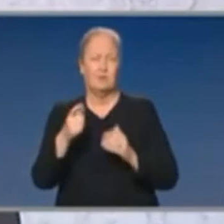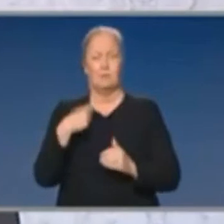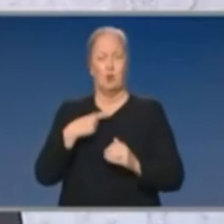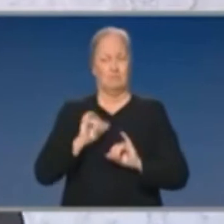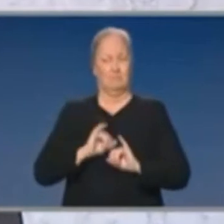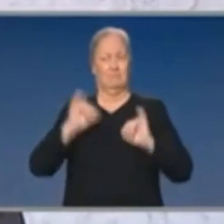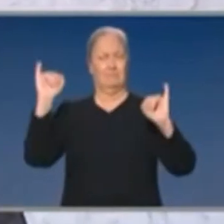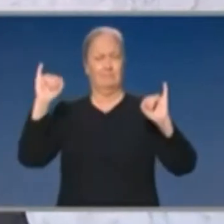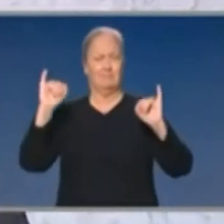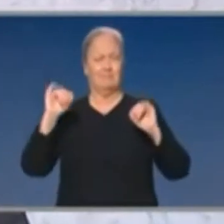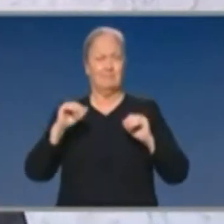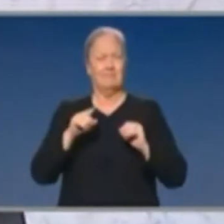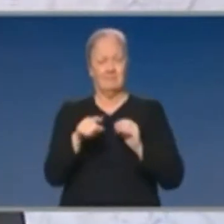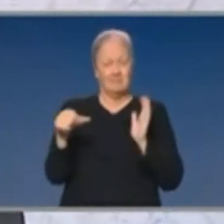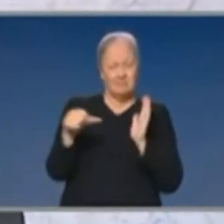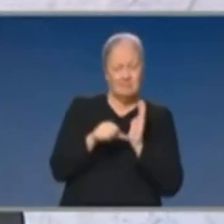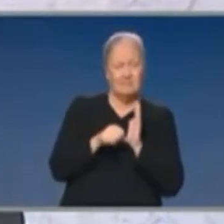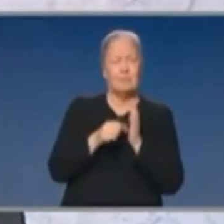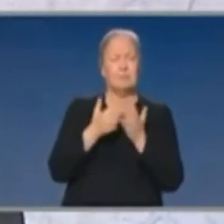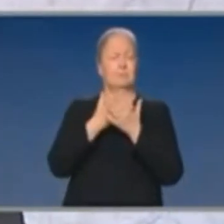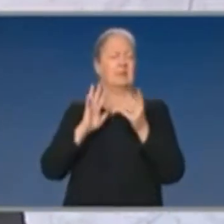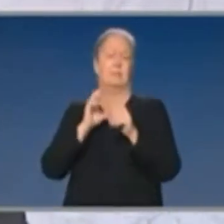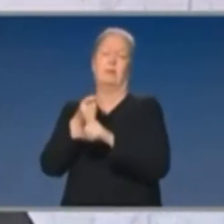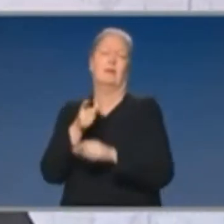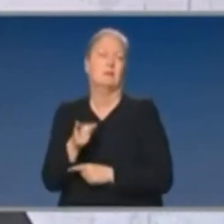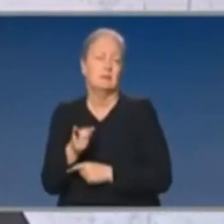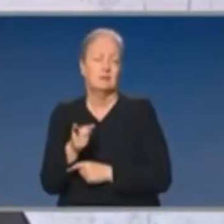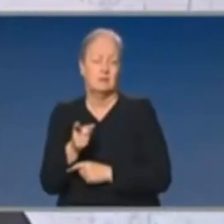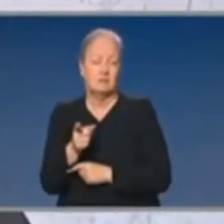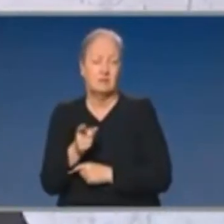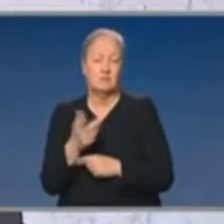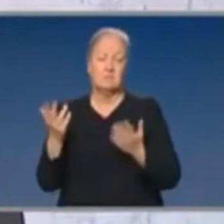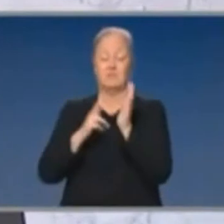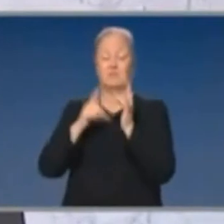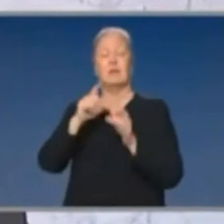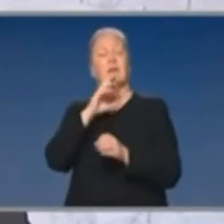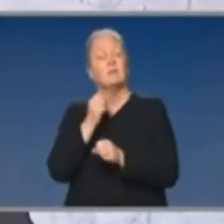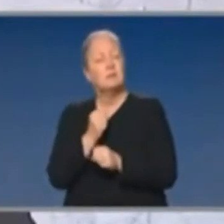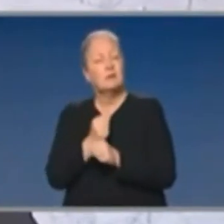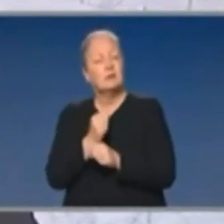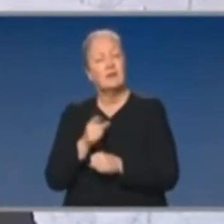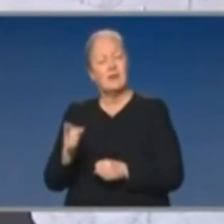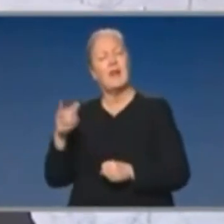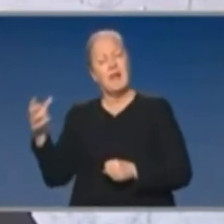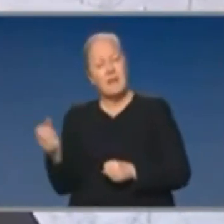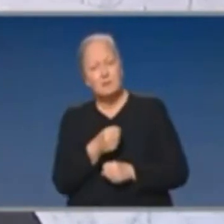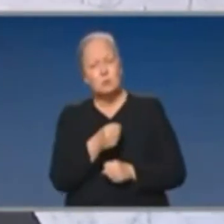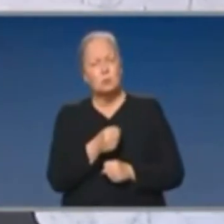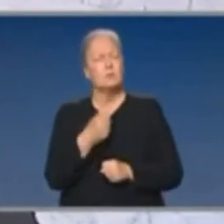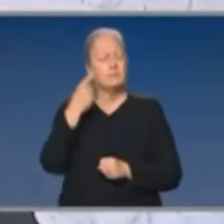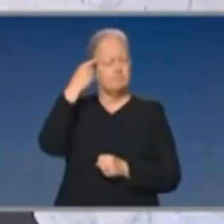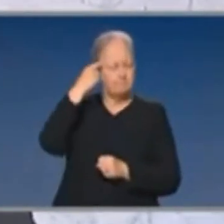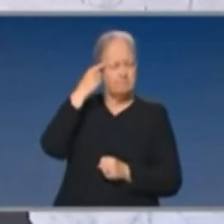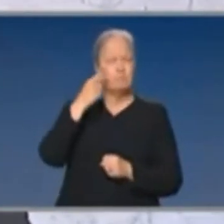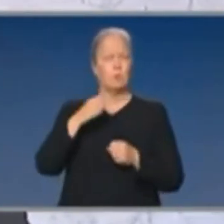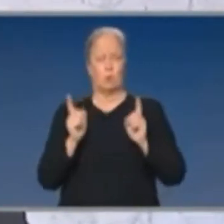economic consequences of the plan that they have outlined. It is right that the Victorian Government make the first response to set out